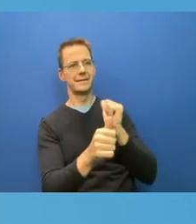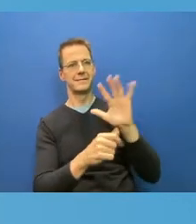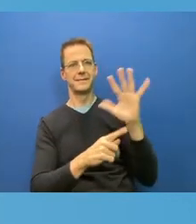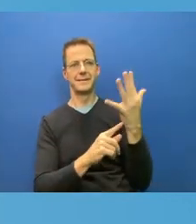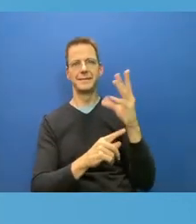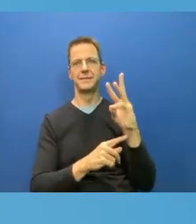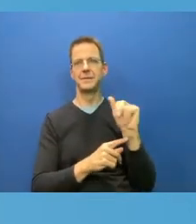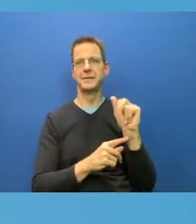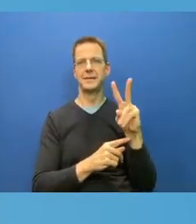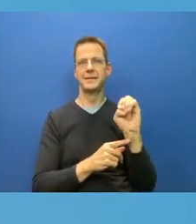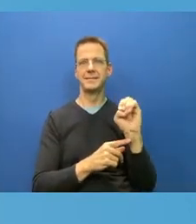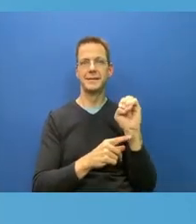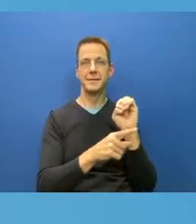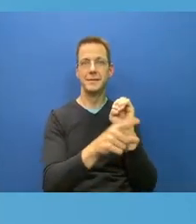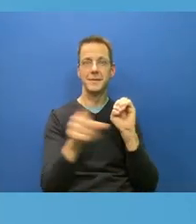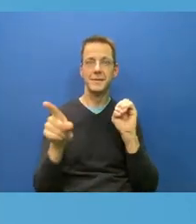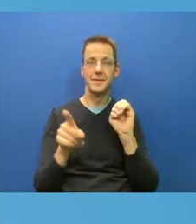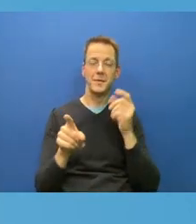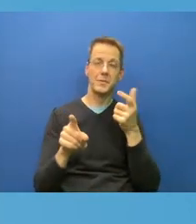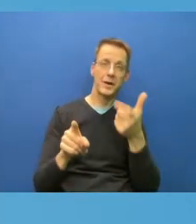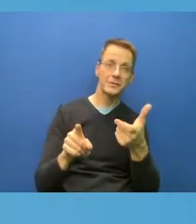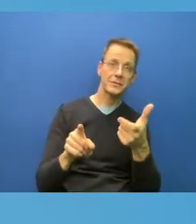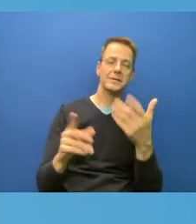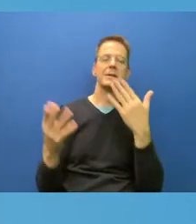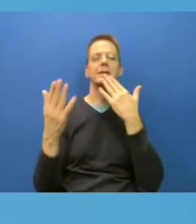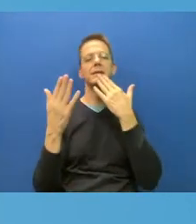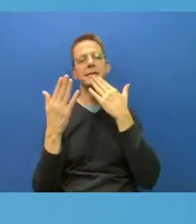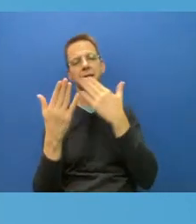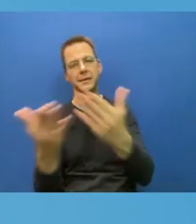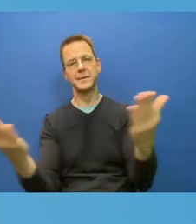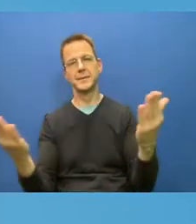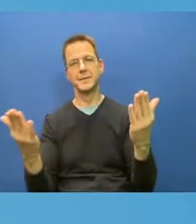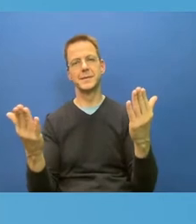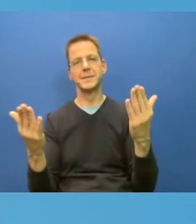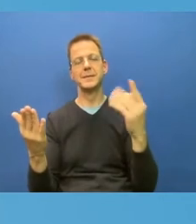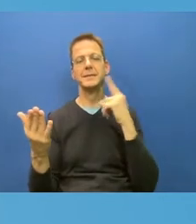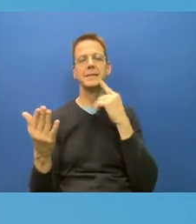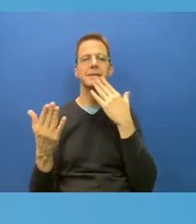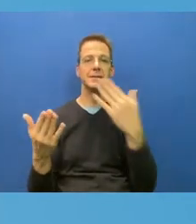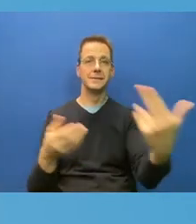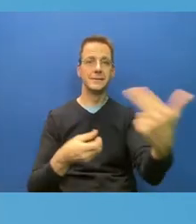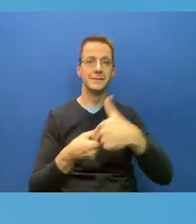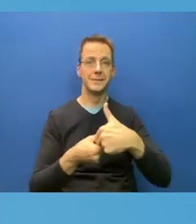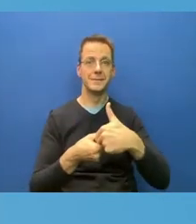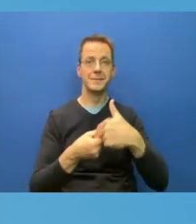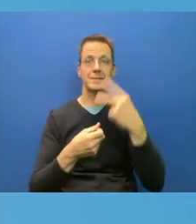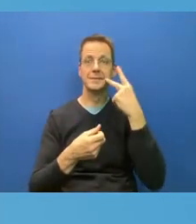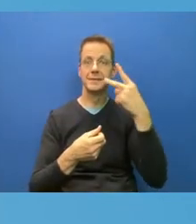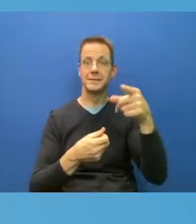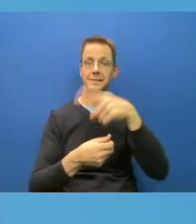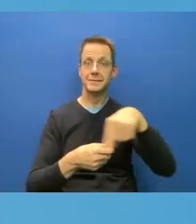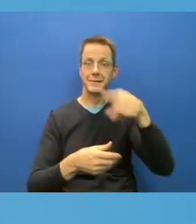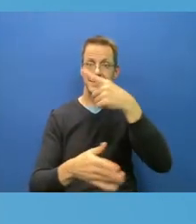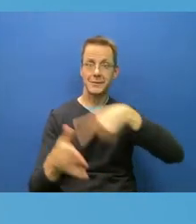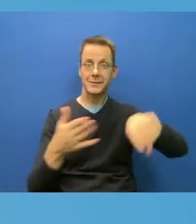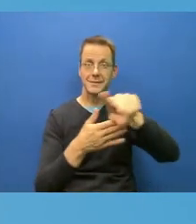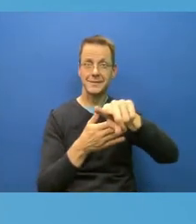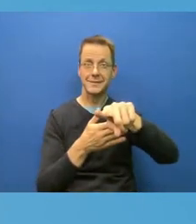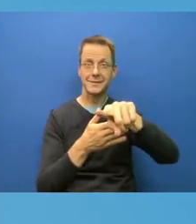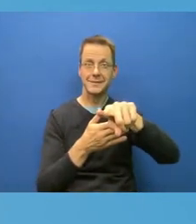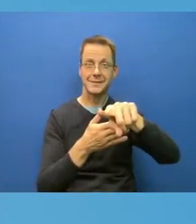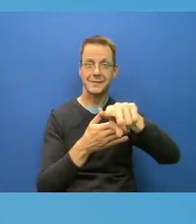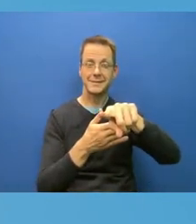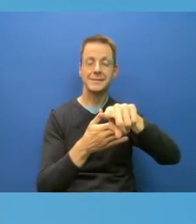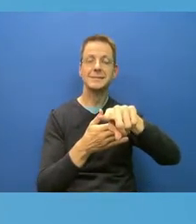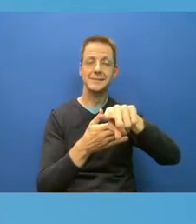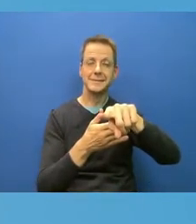again, for joining us. We will see you next week. And as we look towards future program planning, and as we